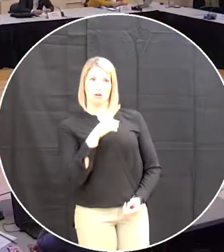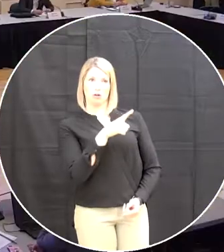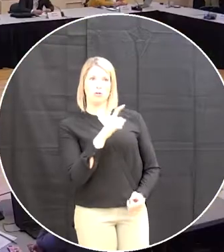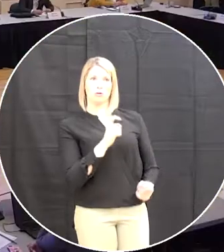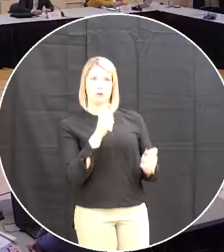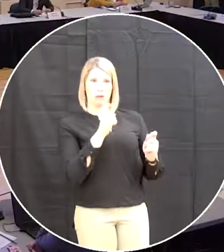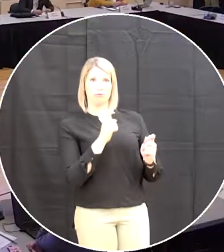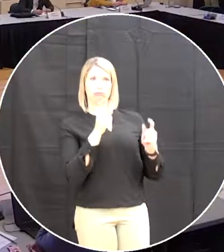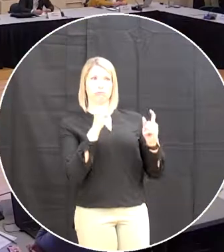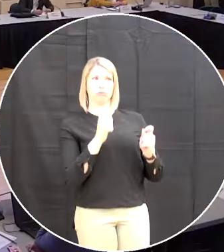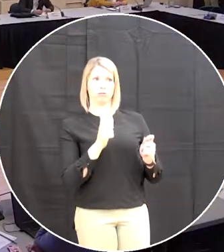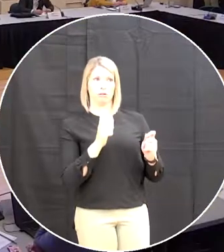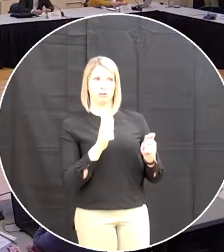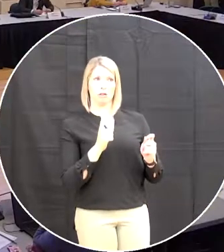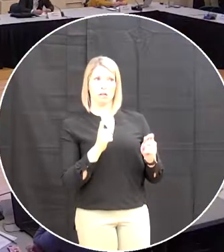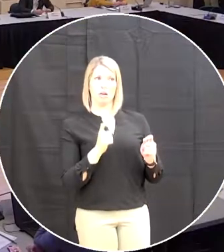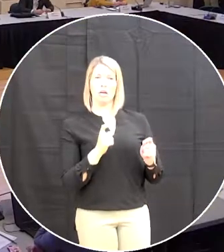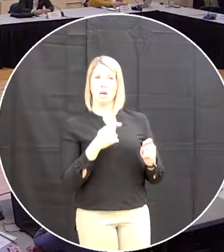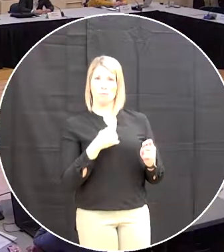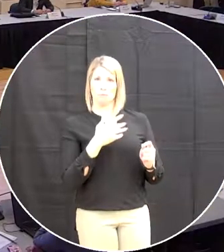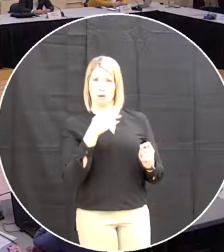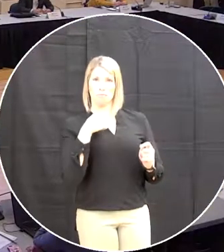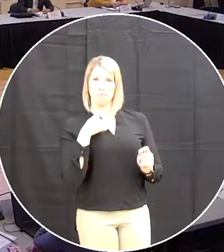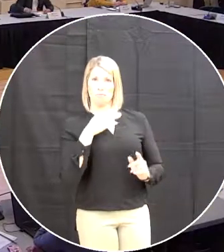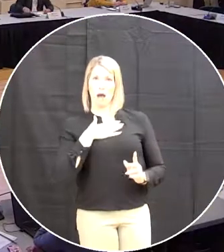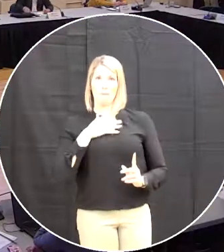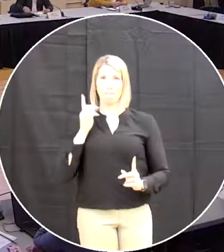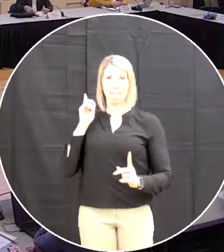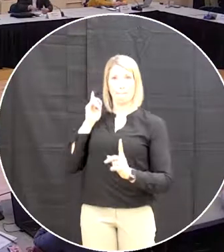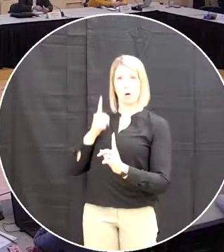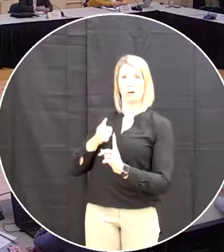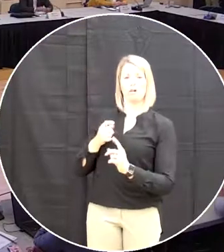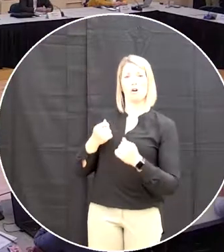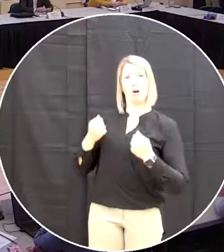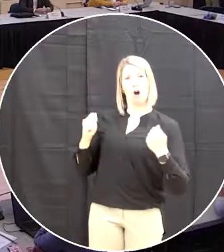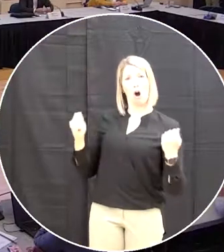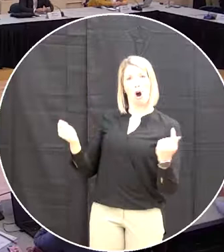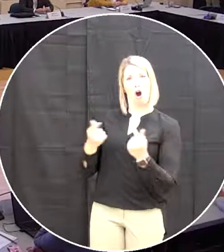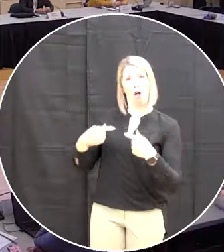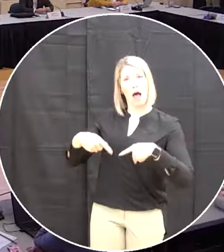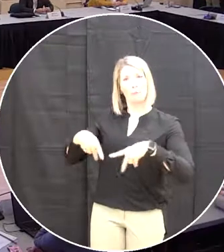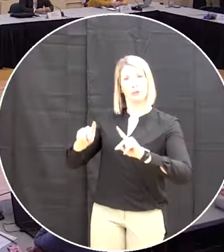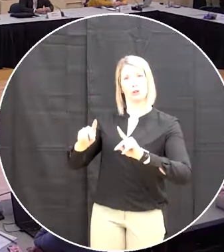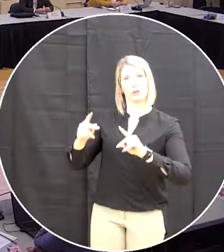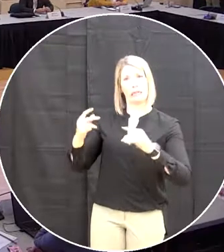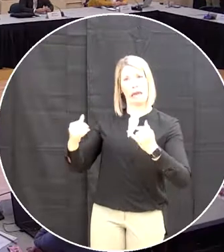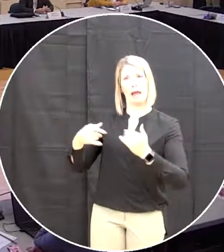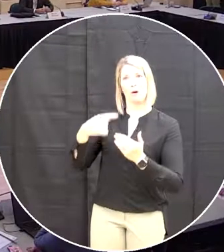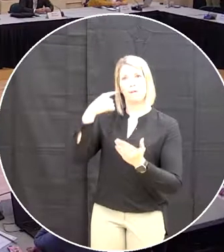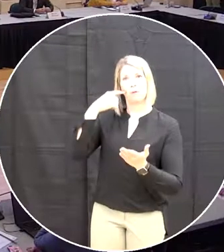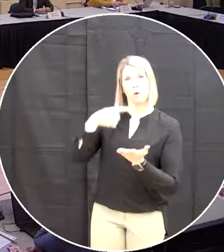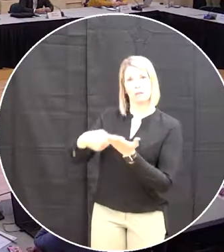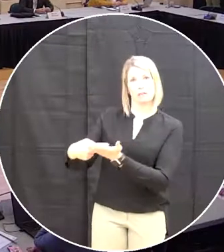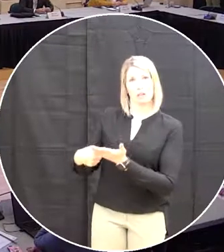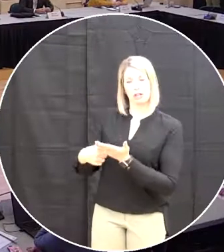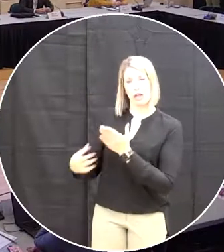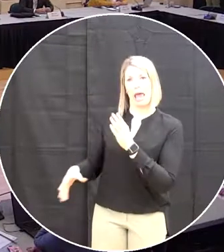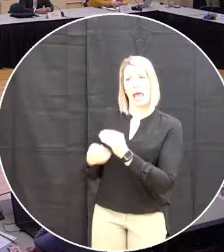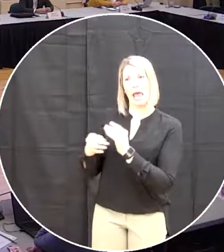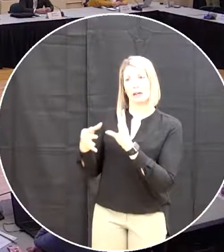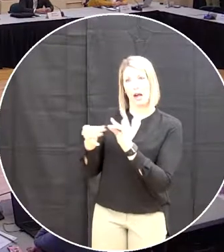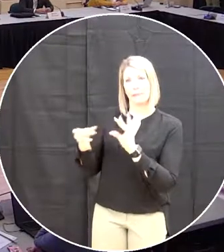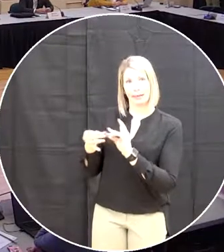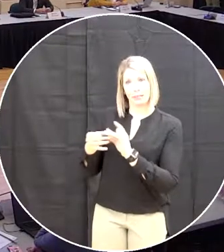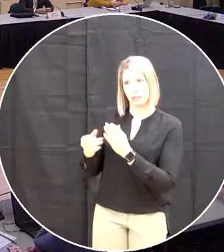no i certainly can and my point is we're giving everyone the opportunity at the table to have their commentary did you have